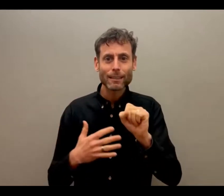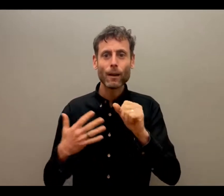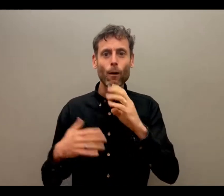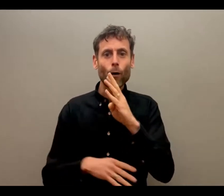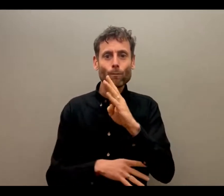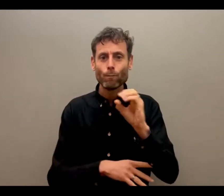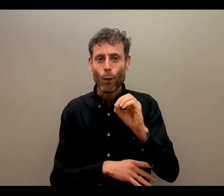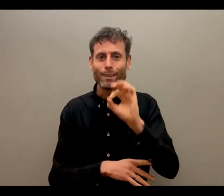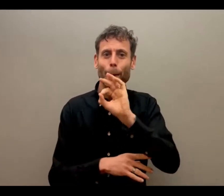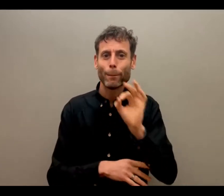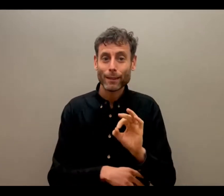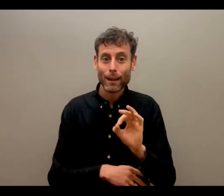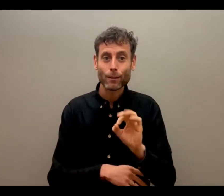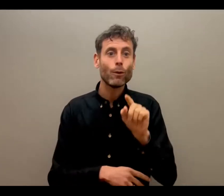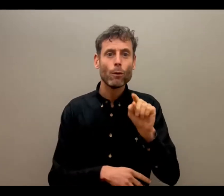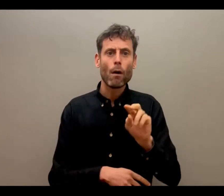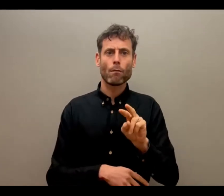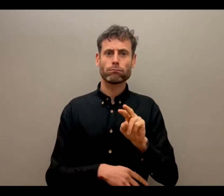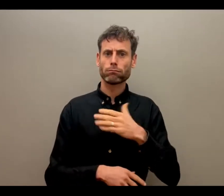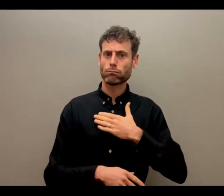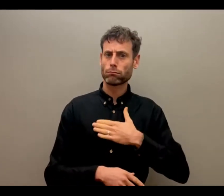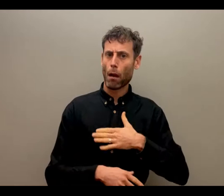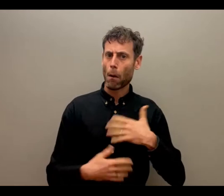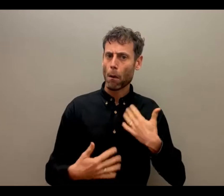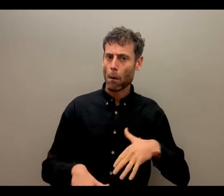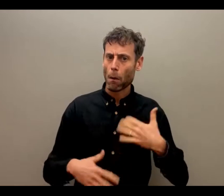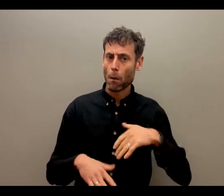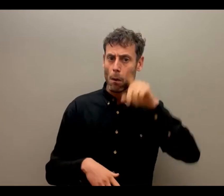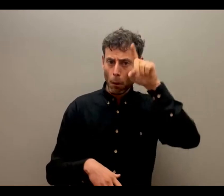helped you understand a little bit more about the organization, about the membership.